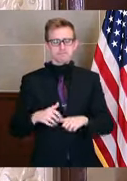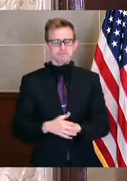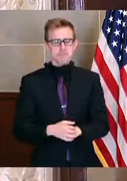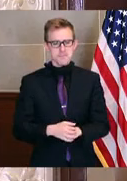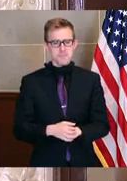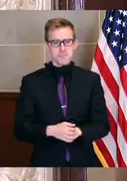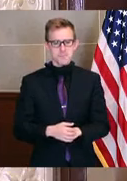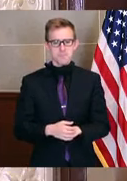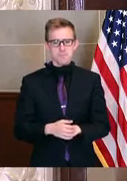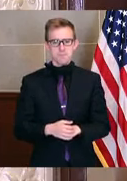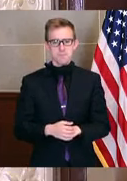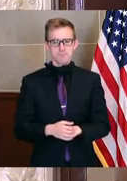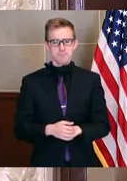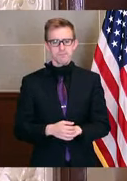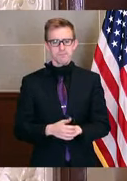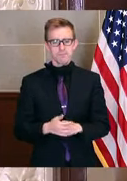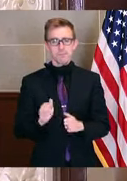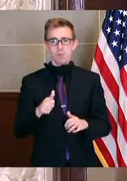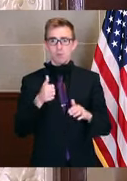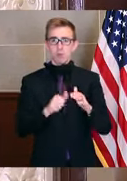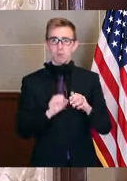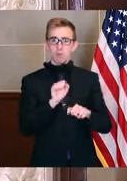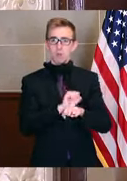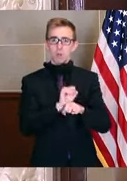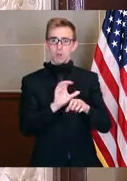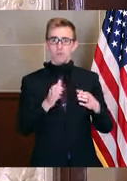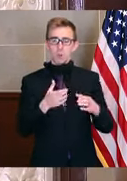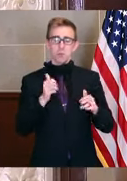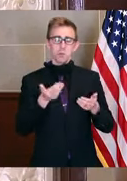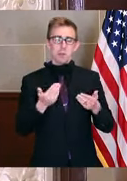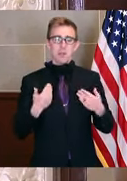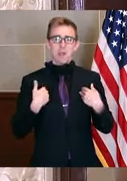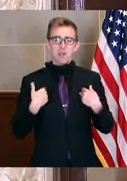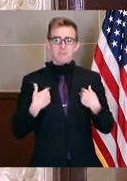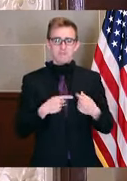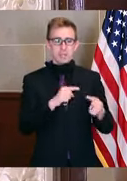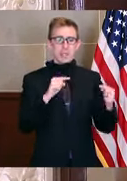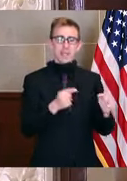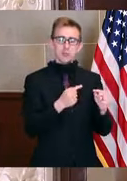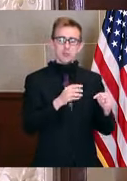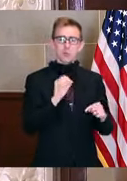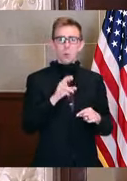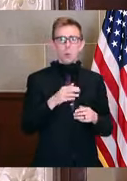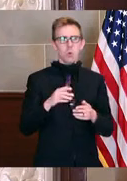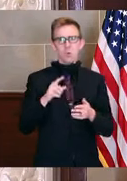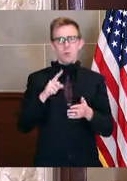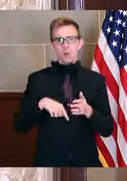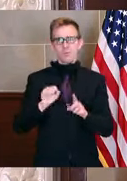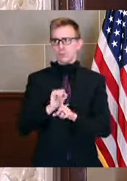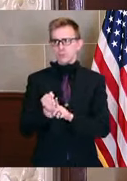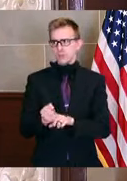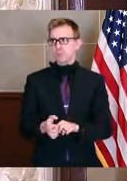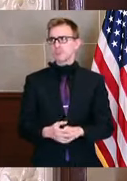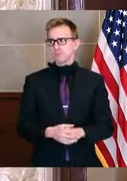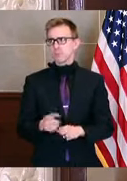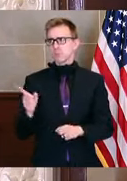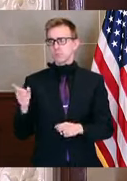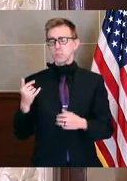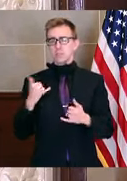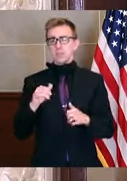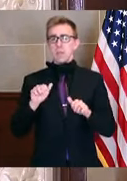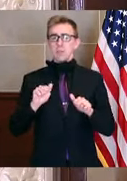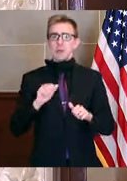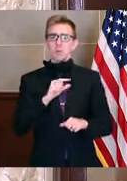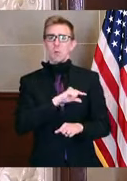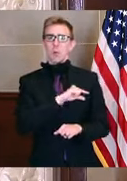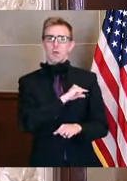under the thing that you're on the workforce that you may have is whether it's an injury or whatever it might be. So that could still possibly qualify